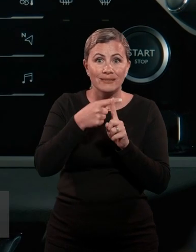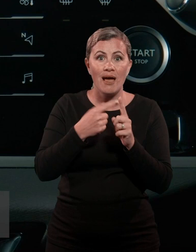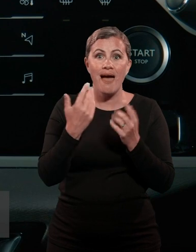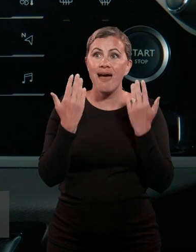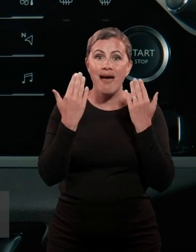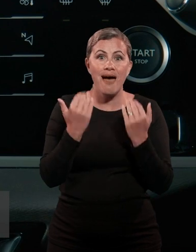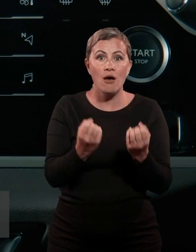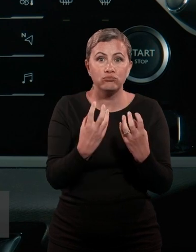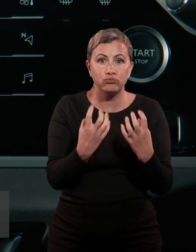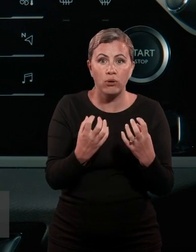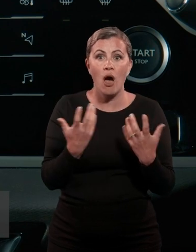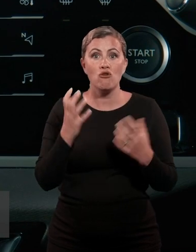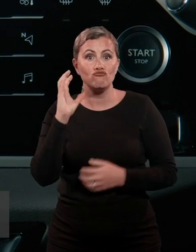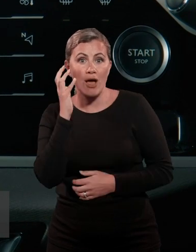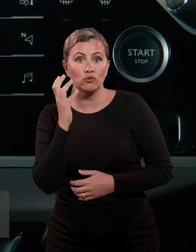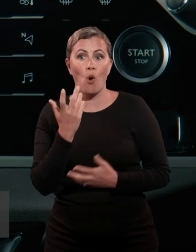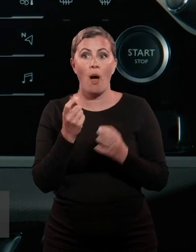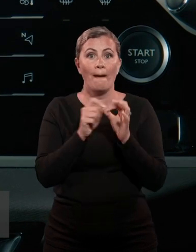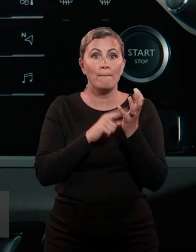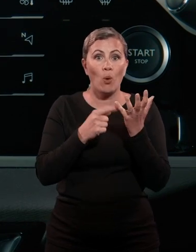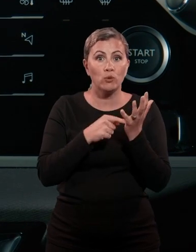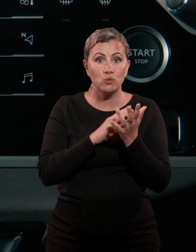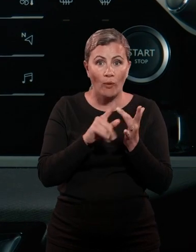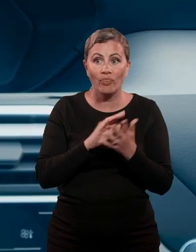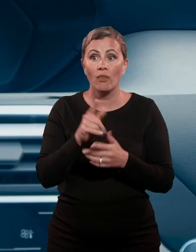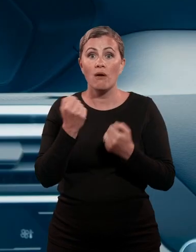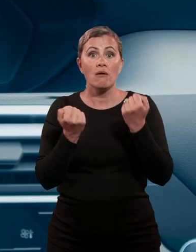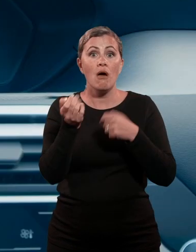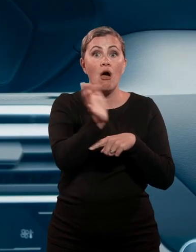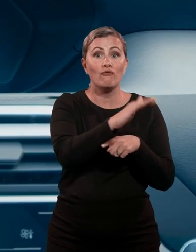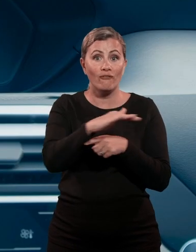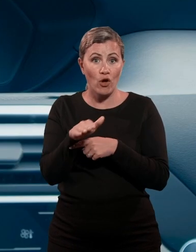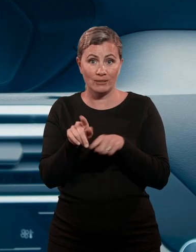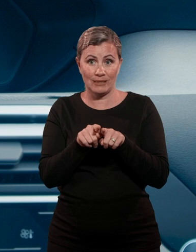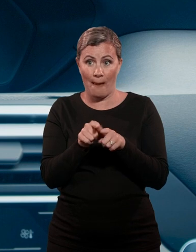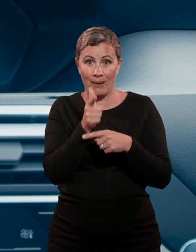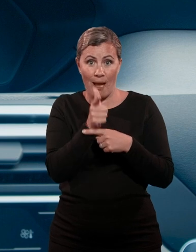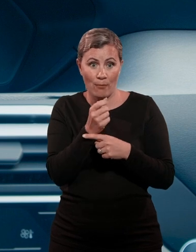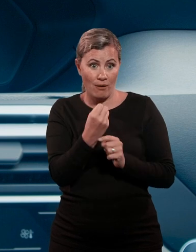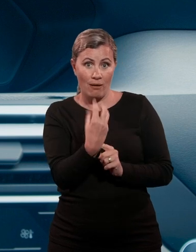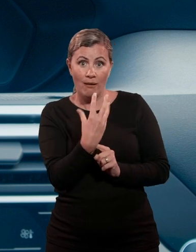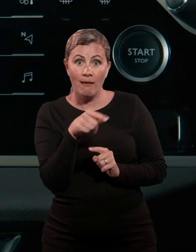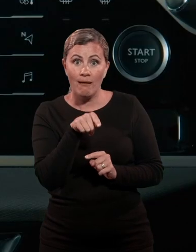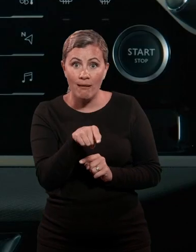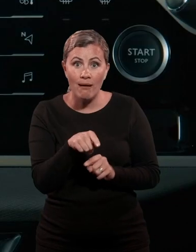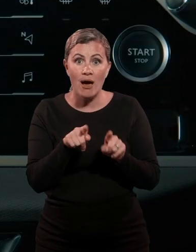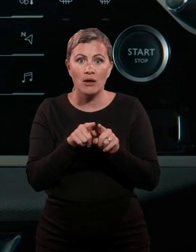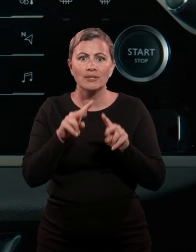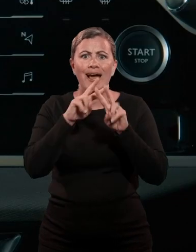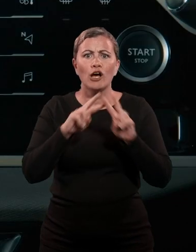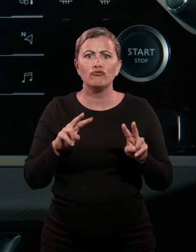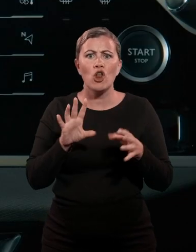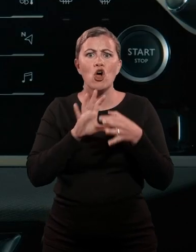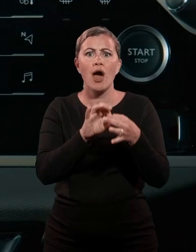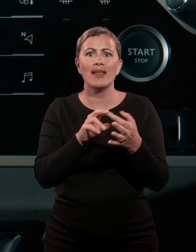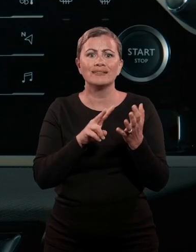conditioning, the DAB digital radio and Bluetooth. The colour reversing camera also displays on the touchscreen, as does Citroen